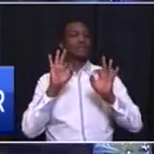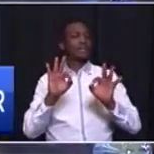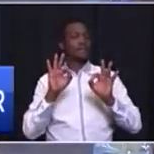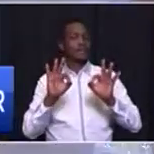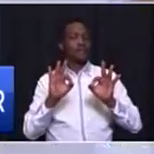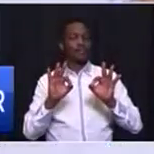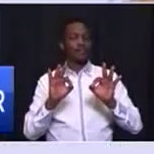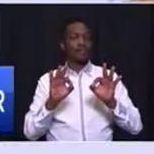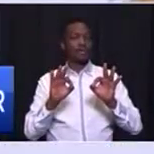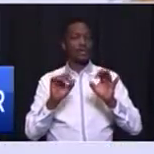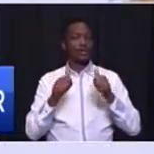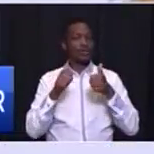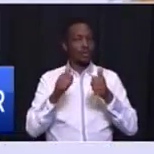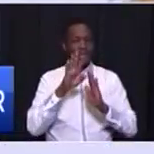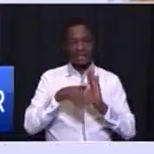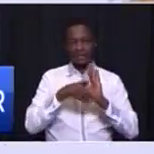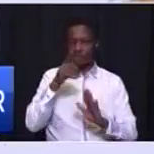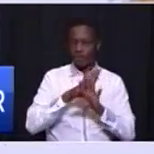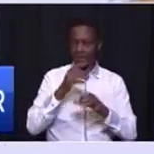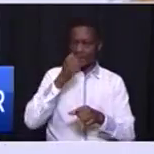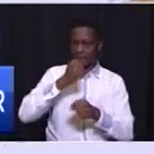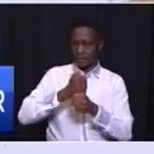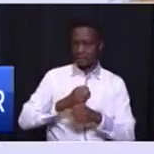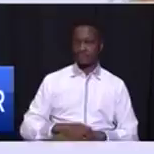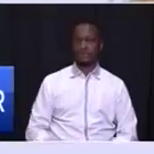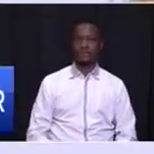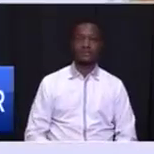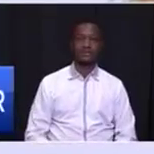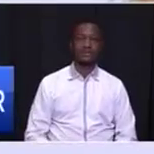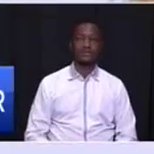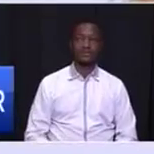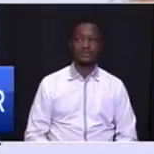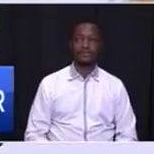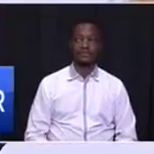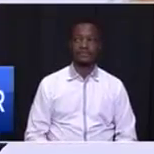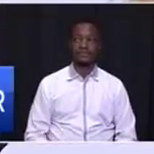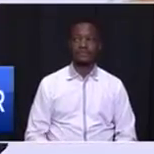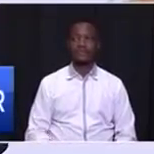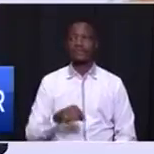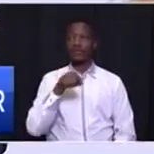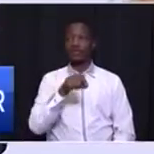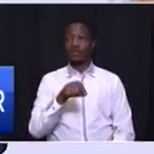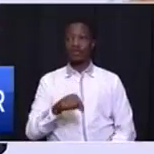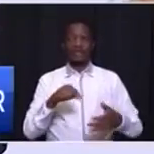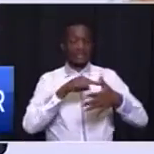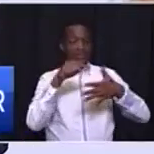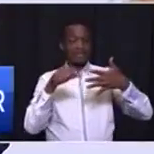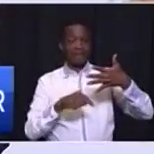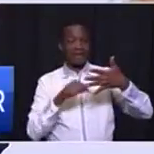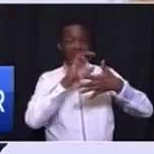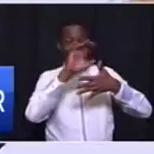ethical, and developmental state. So this five cluster of priorities